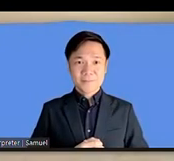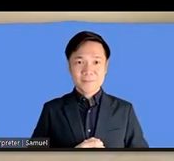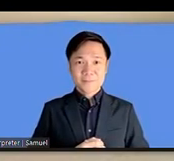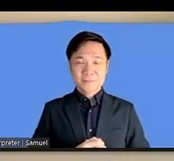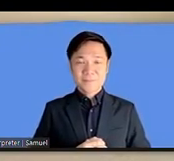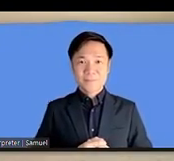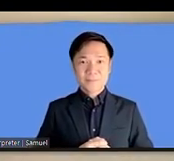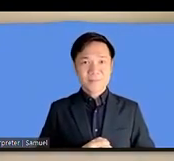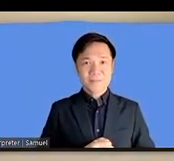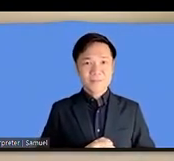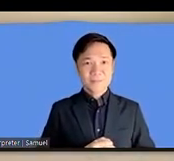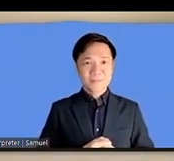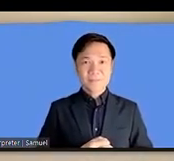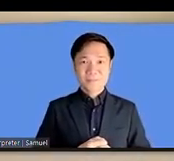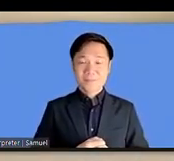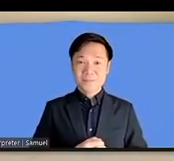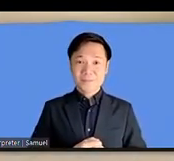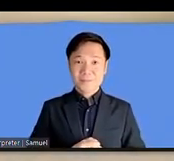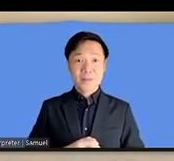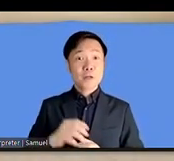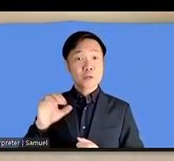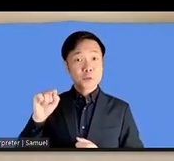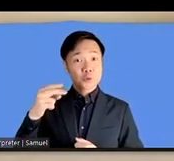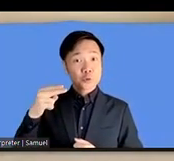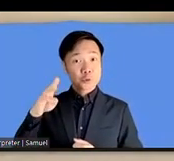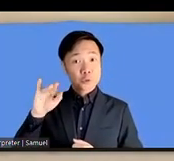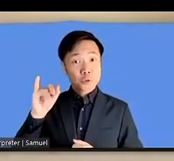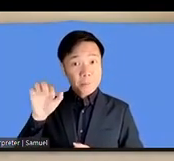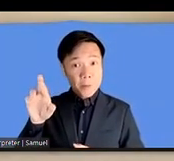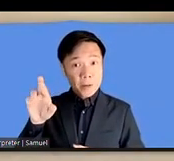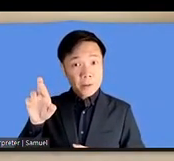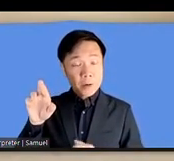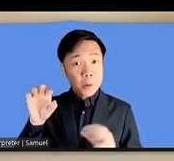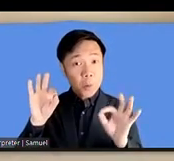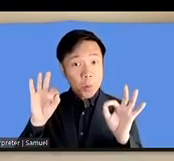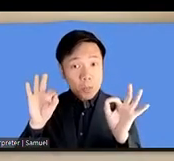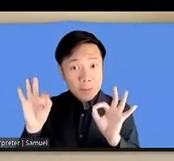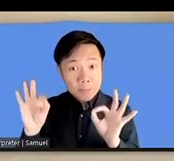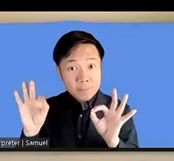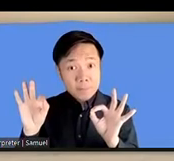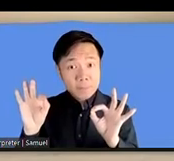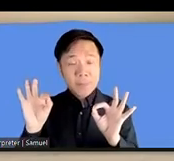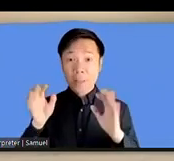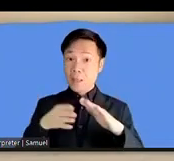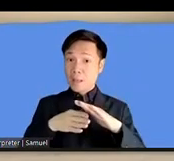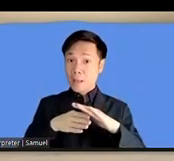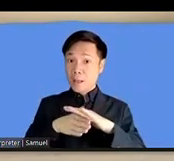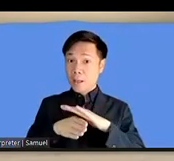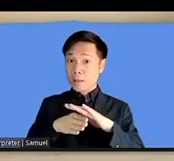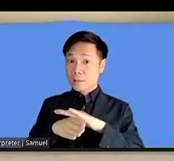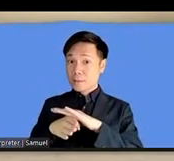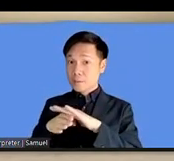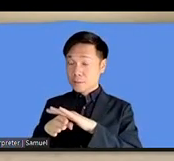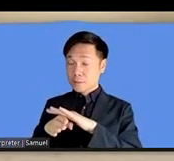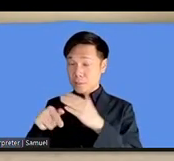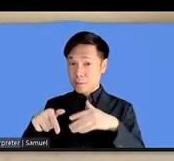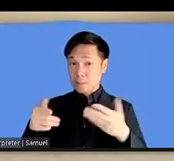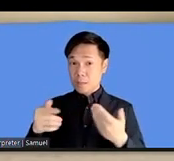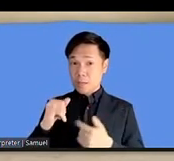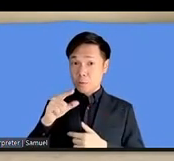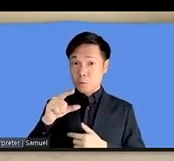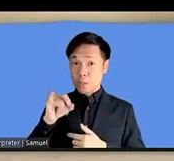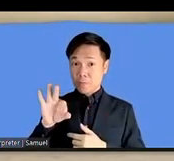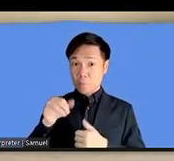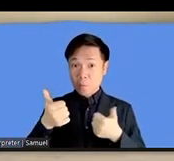um should be dr shabir asks if there's any comments on the accessibility of the igf well um